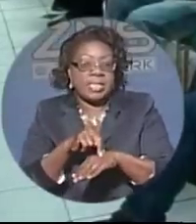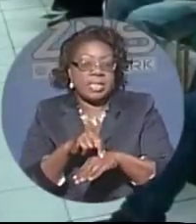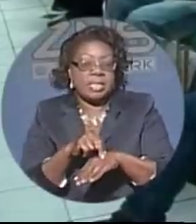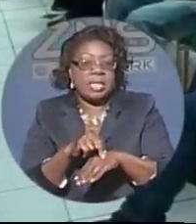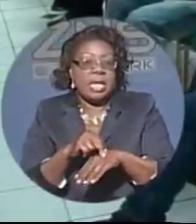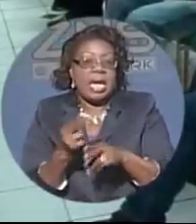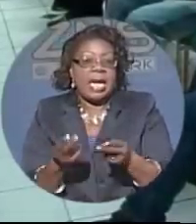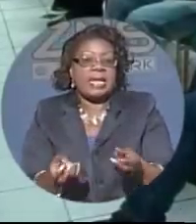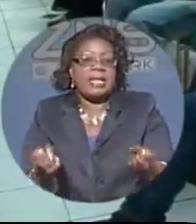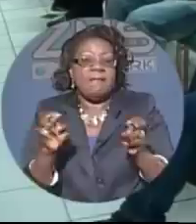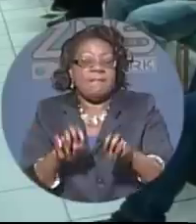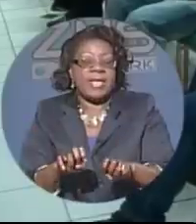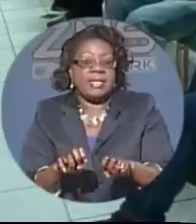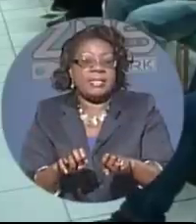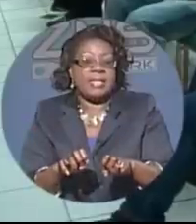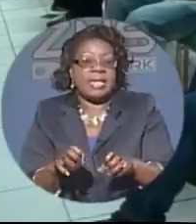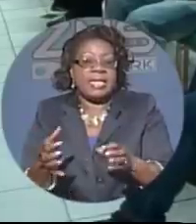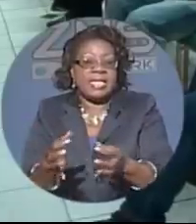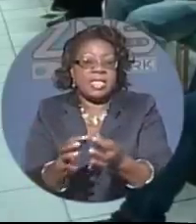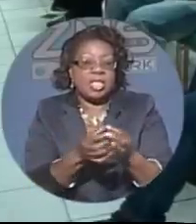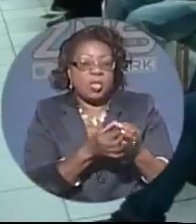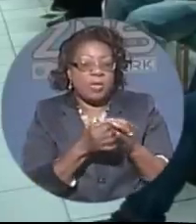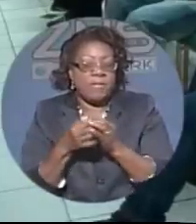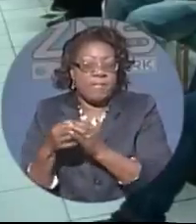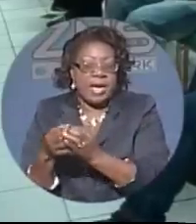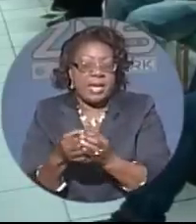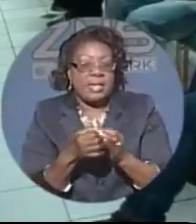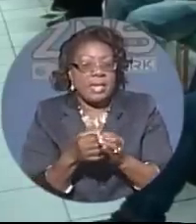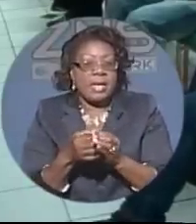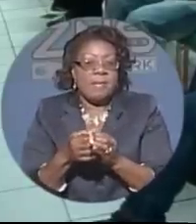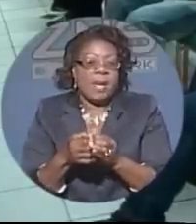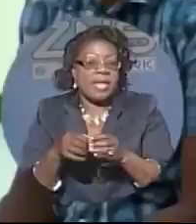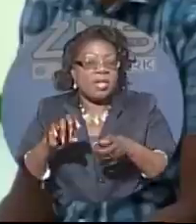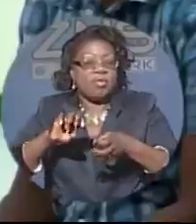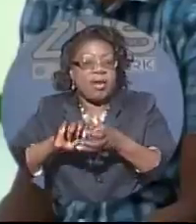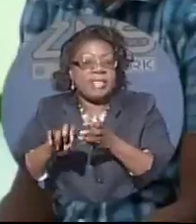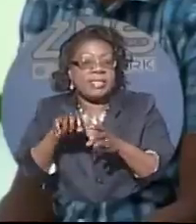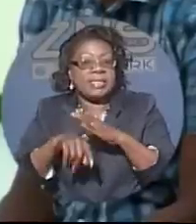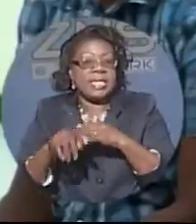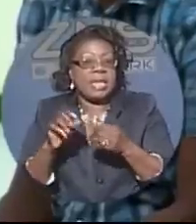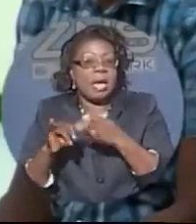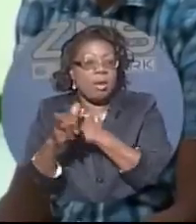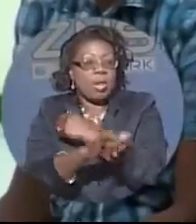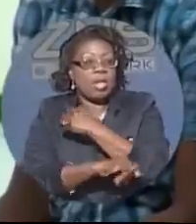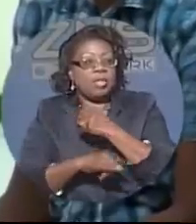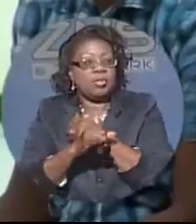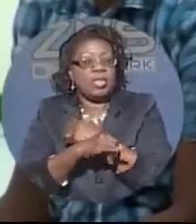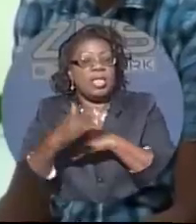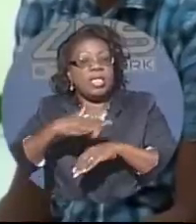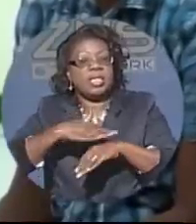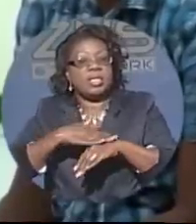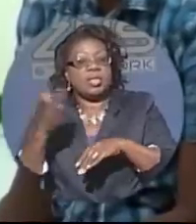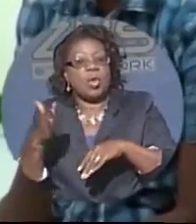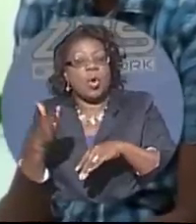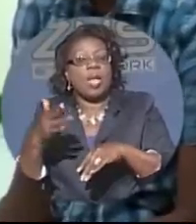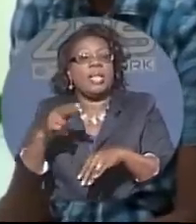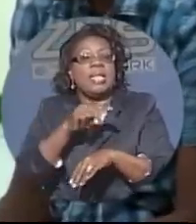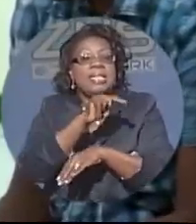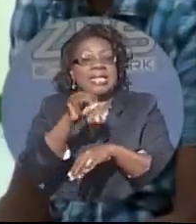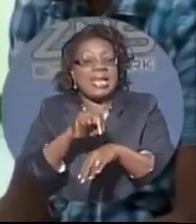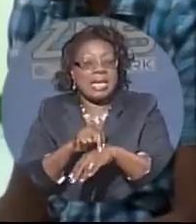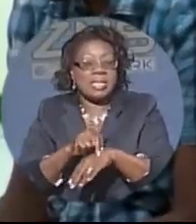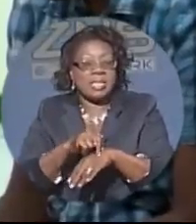that is unified by the crisis in our country. And that event is called the National Men's